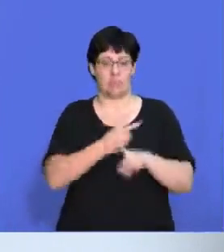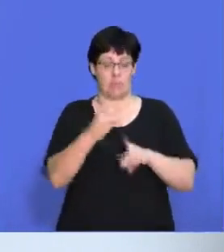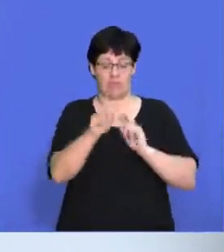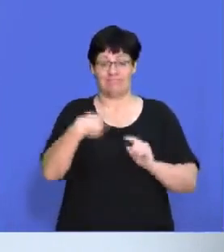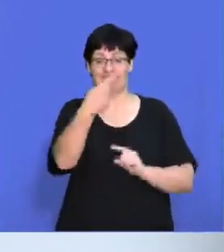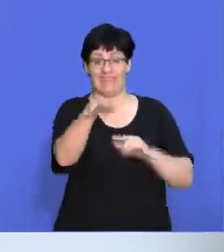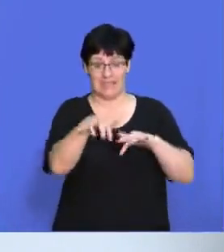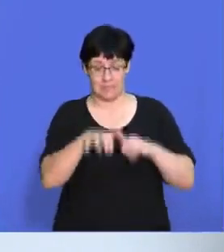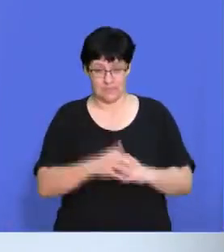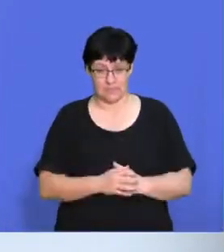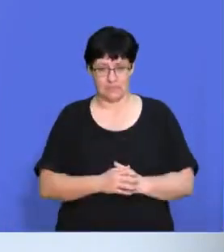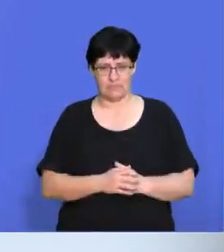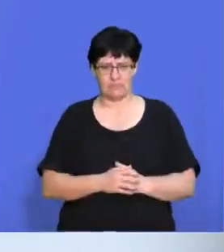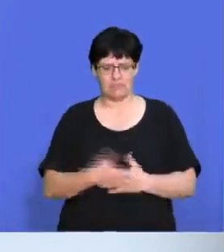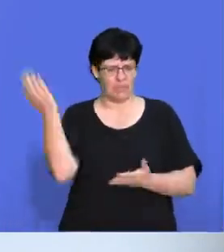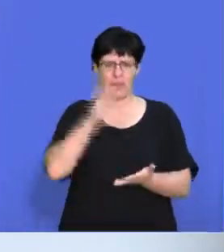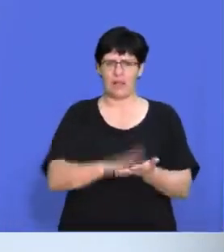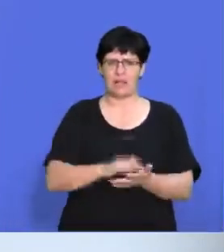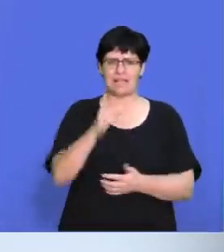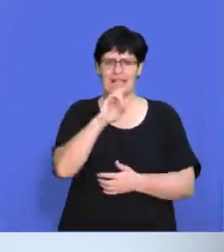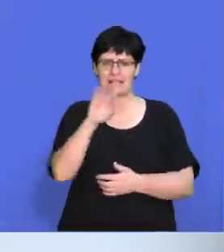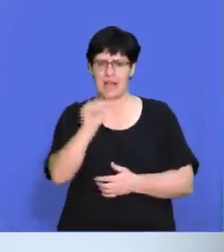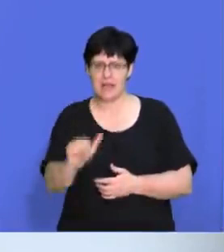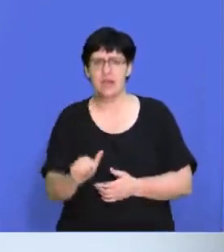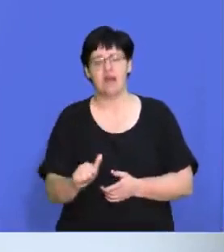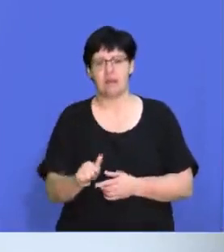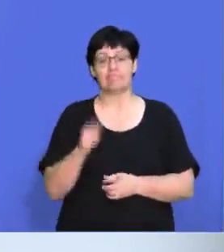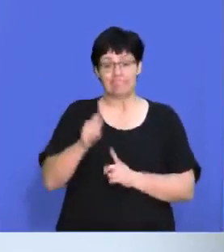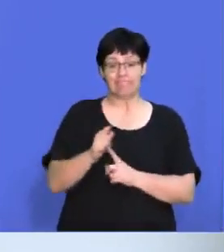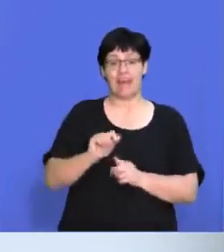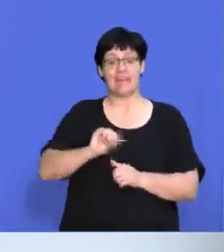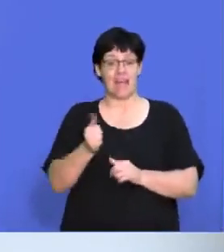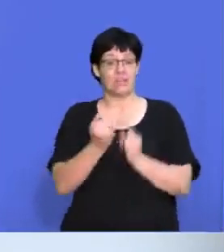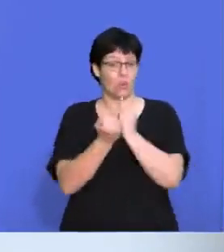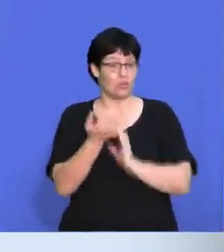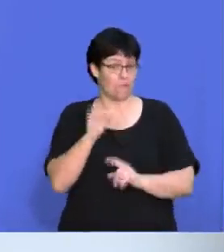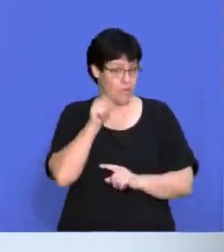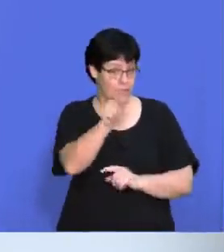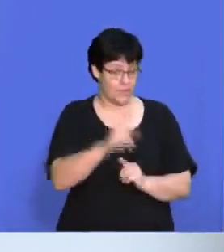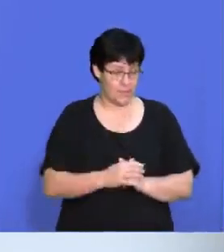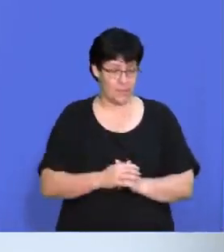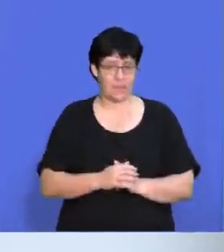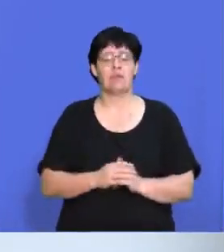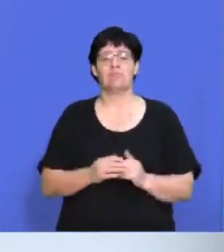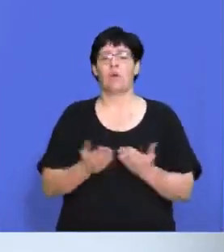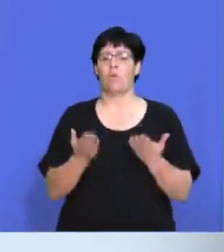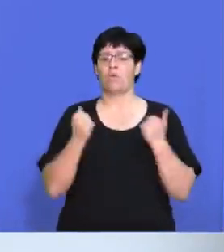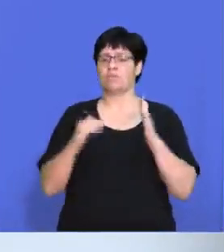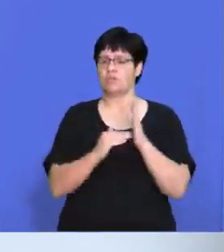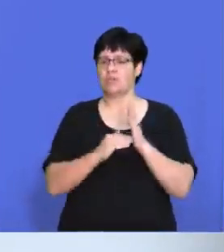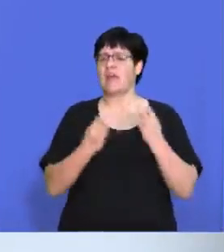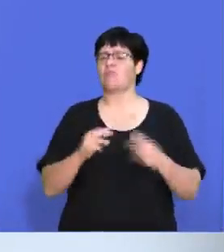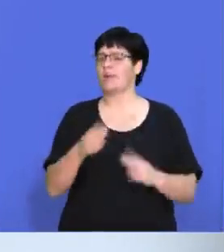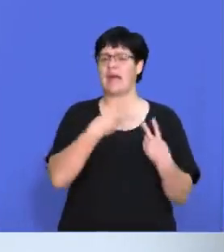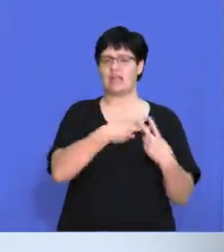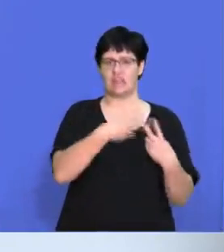If you're constantly running out of data, then this next competition is just for you. Was-a-Matrix is bringing you the hashtag Was-a